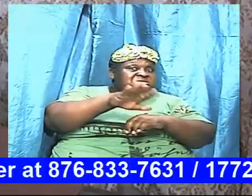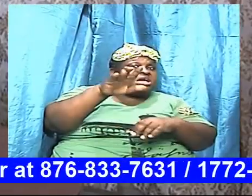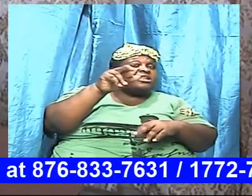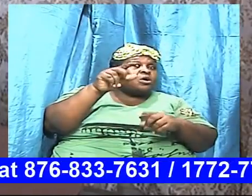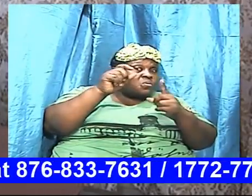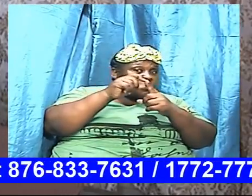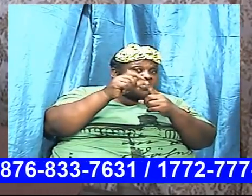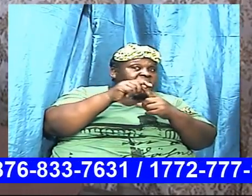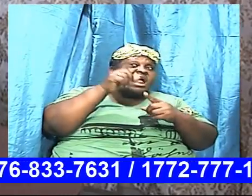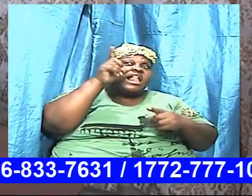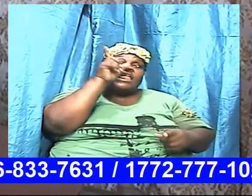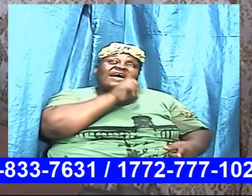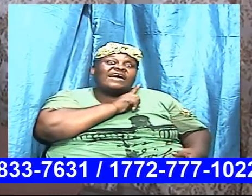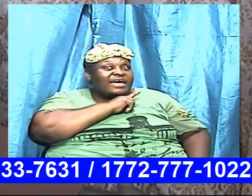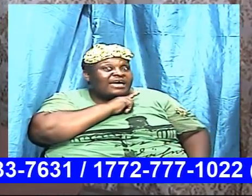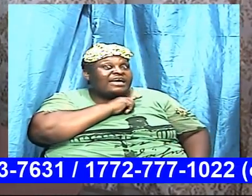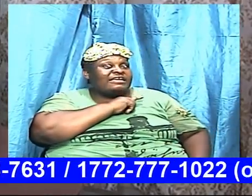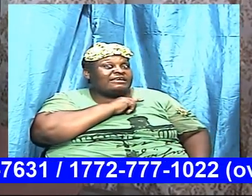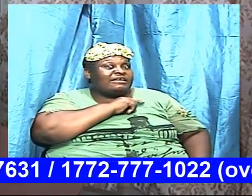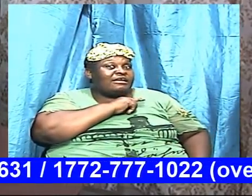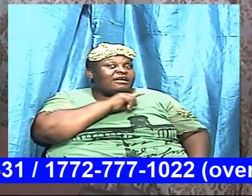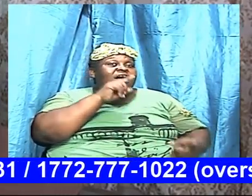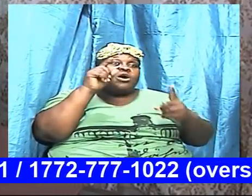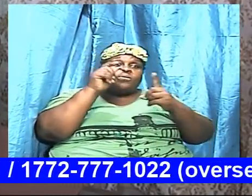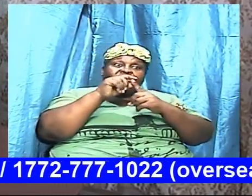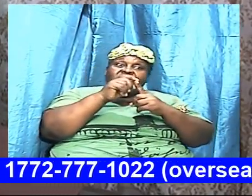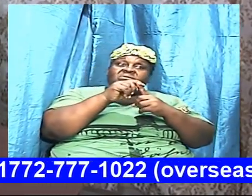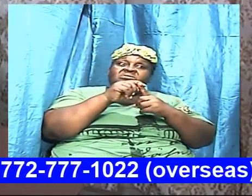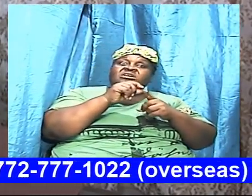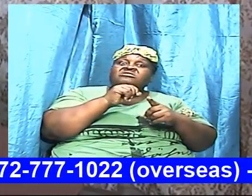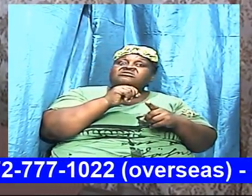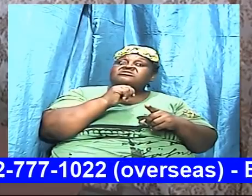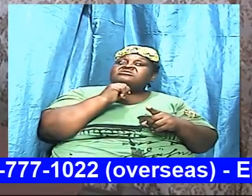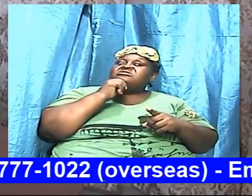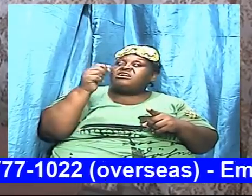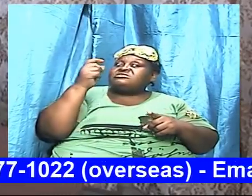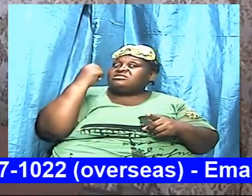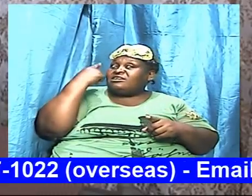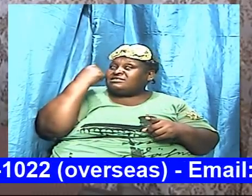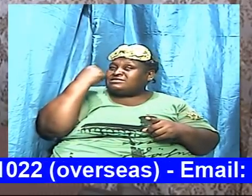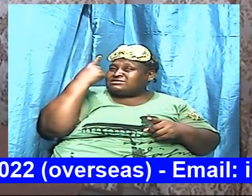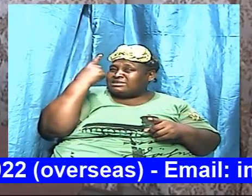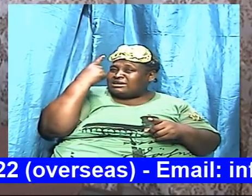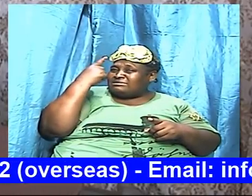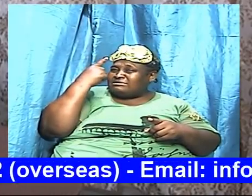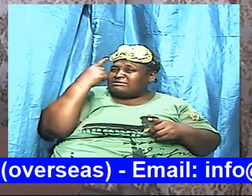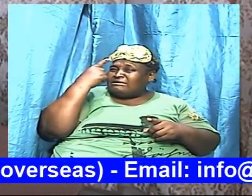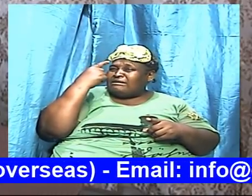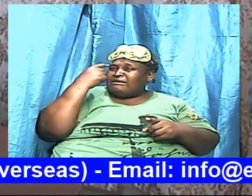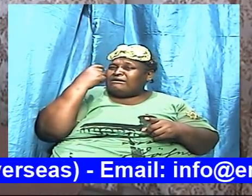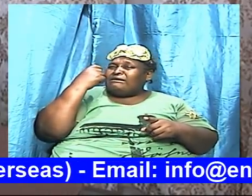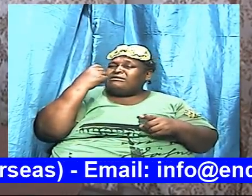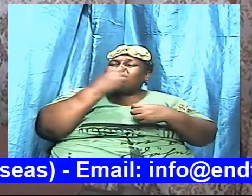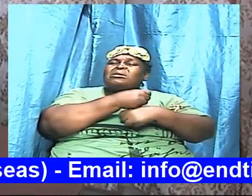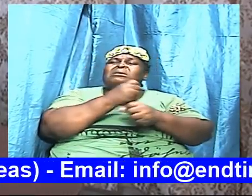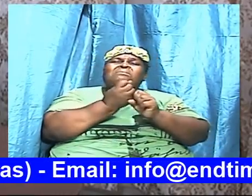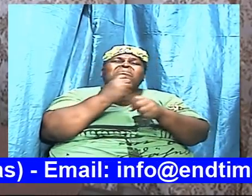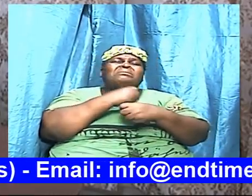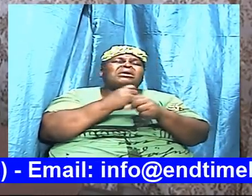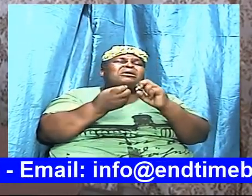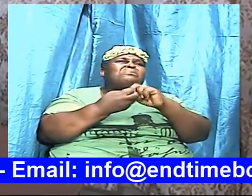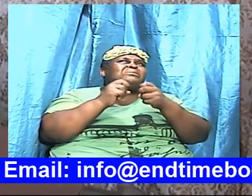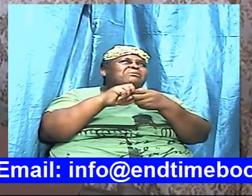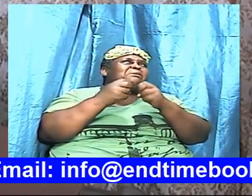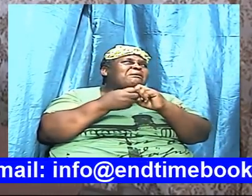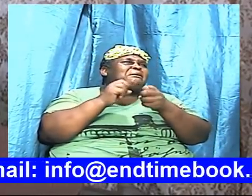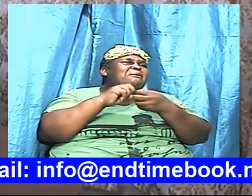whatever a word that is going to be misunderstood and it is going to cause friction and problems in your